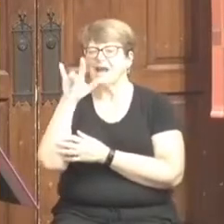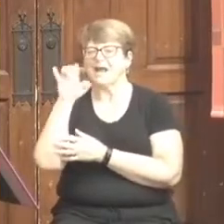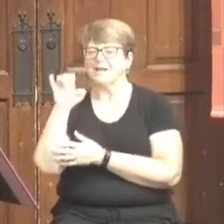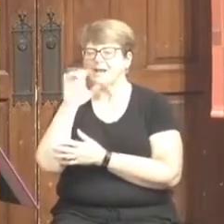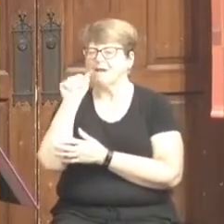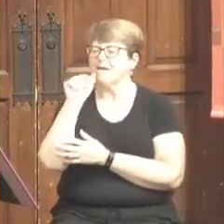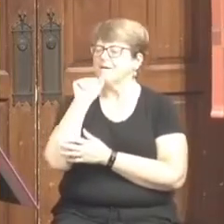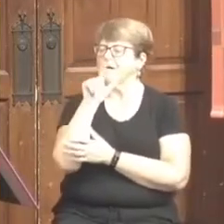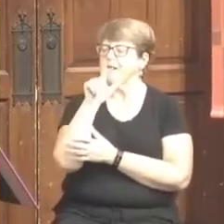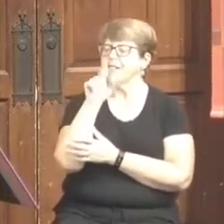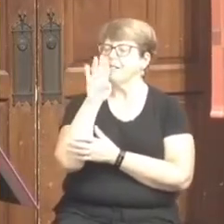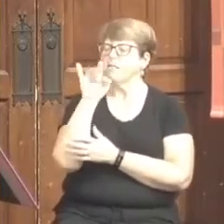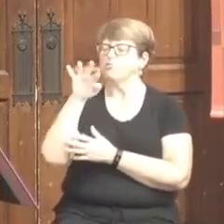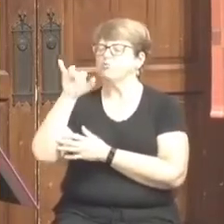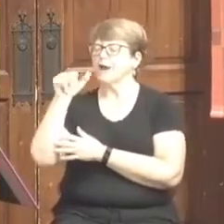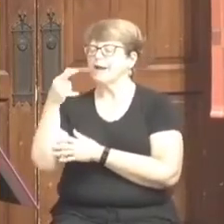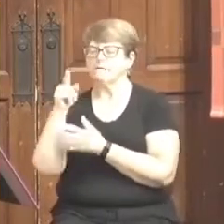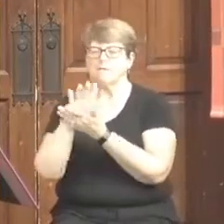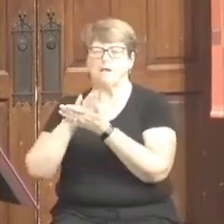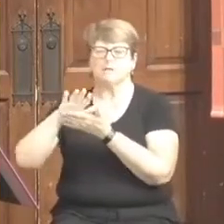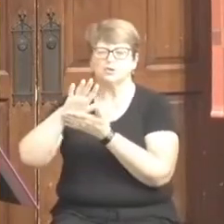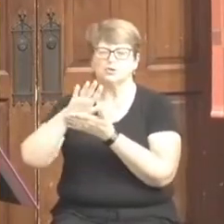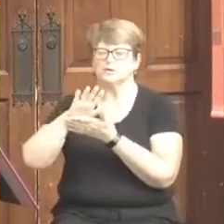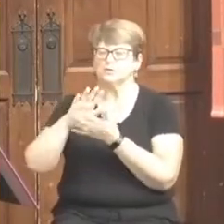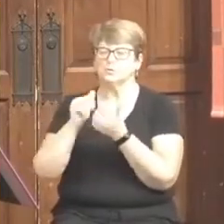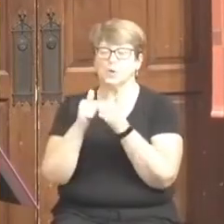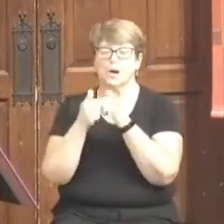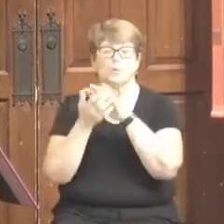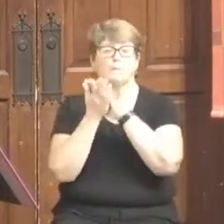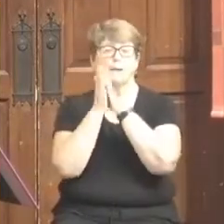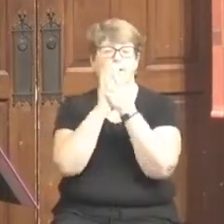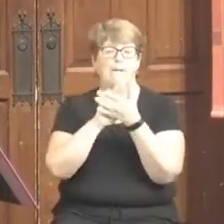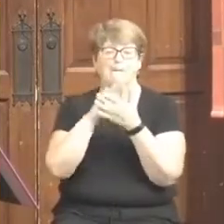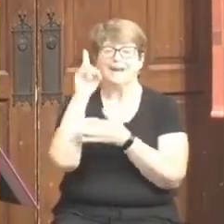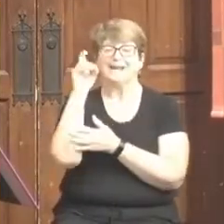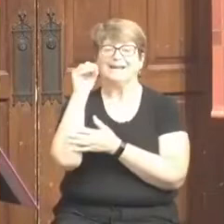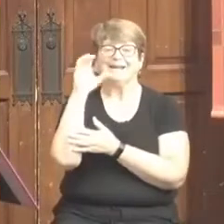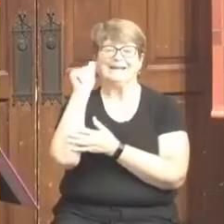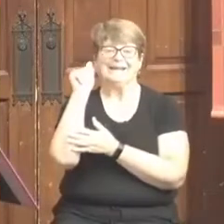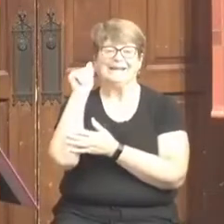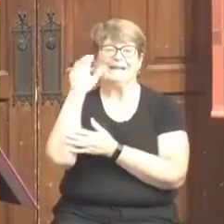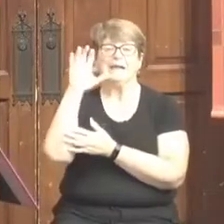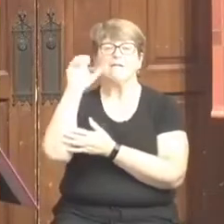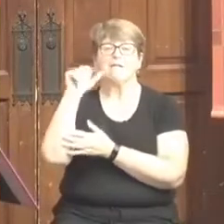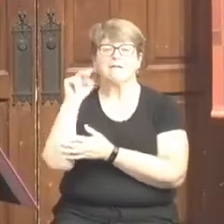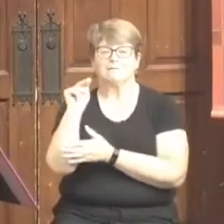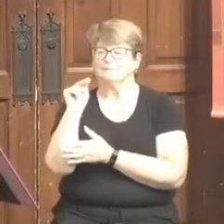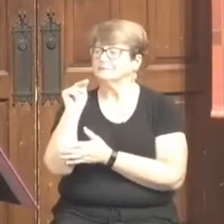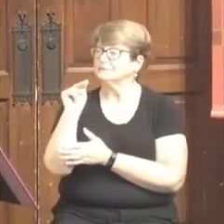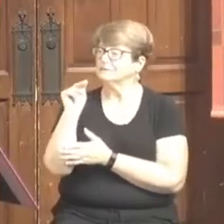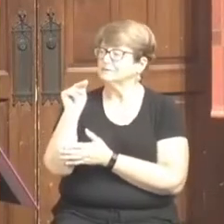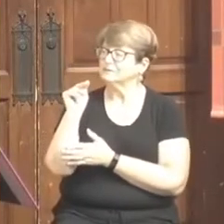Colleges where I would be ordained a deacon and then an elder.